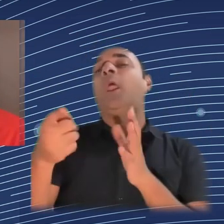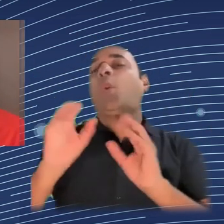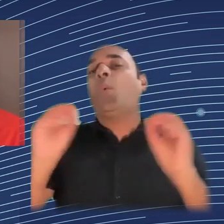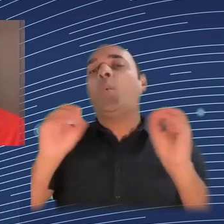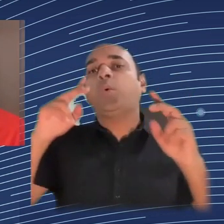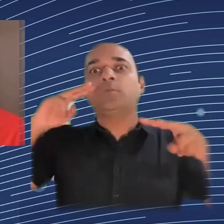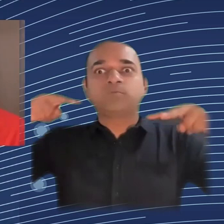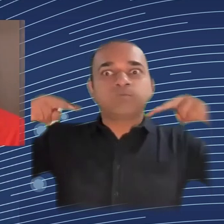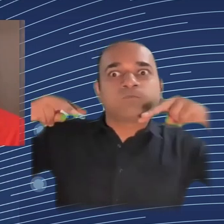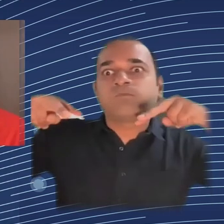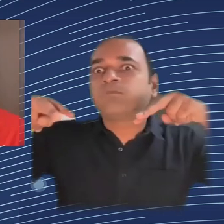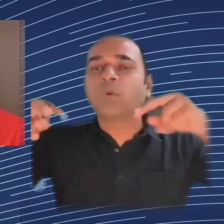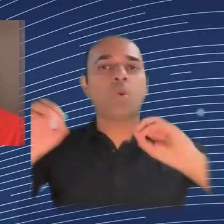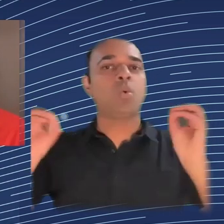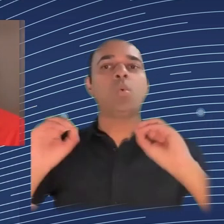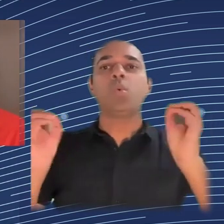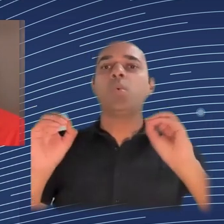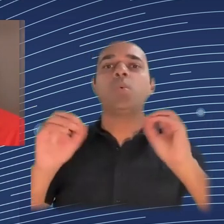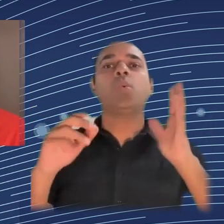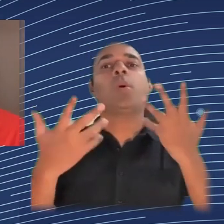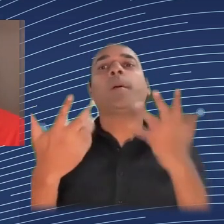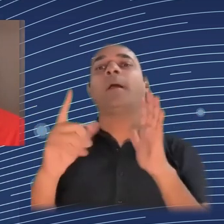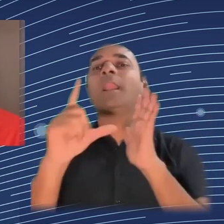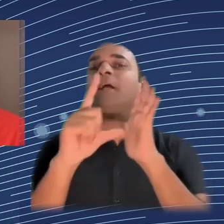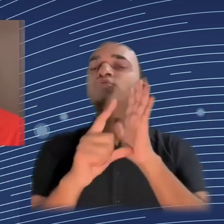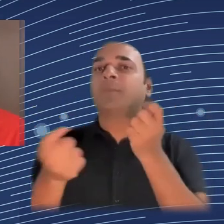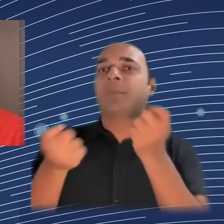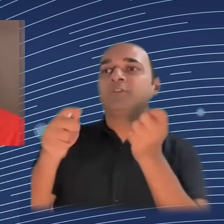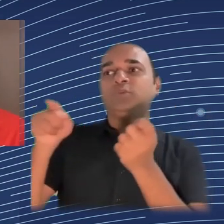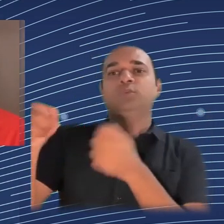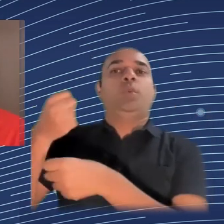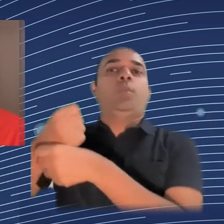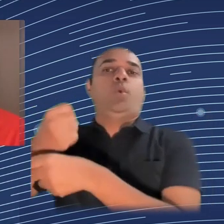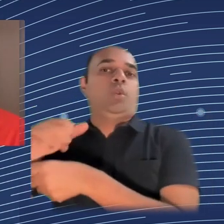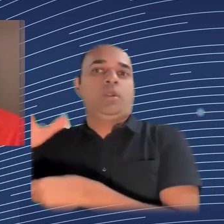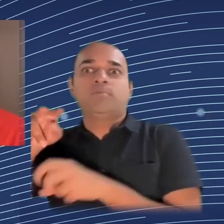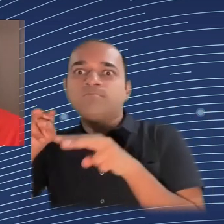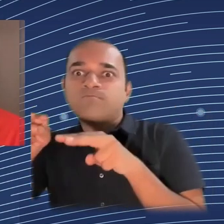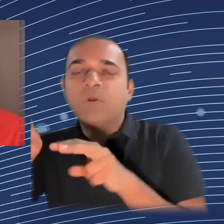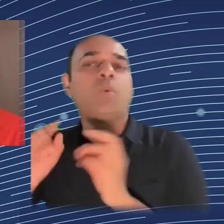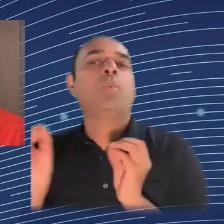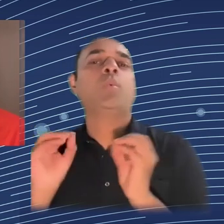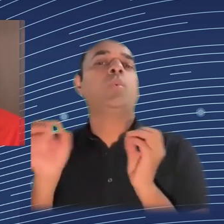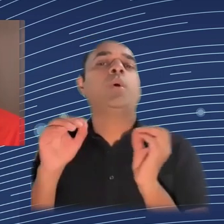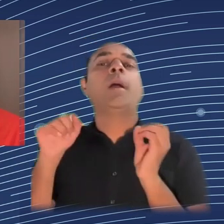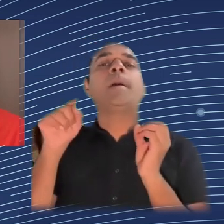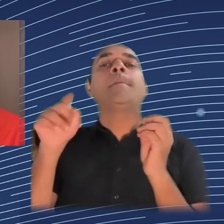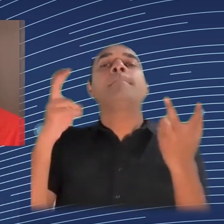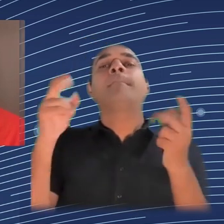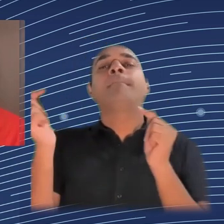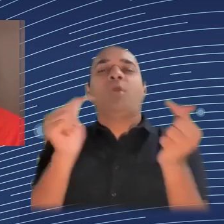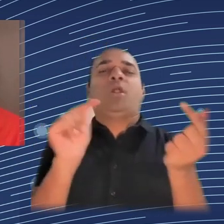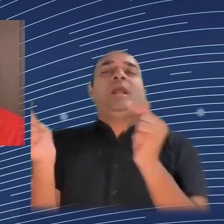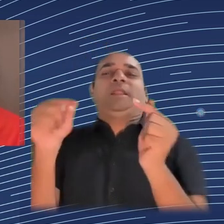unfortunately, we need to wrap up the session. I'm very glad to see this level of interest. But we have five minutes left. So in these five minutes,